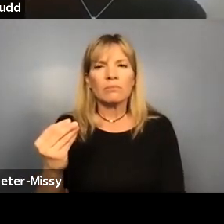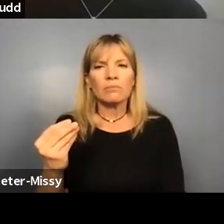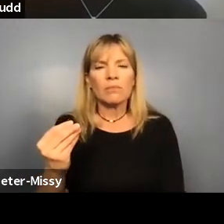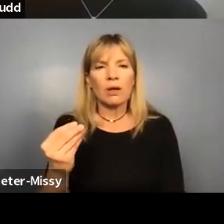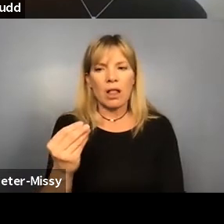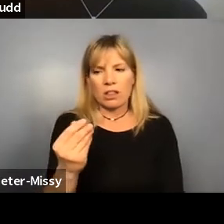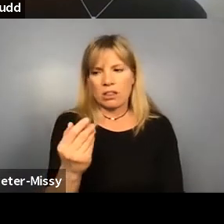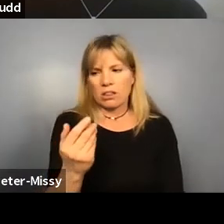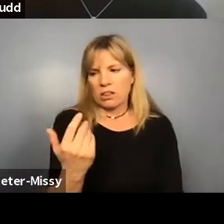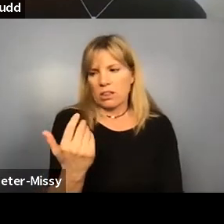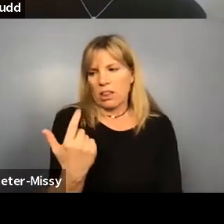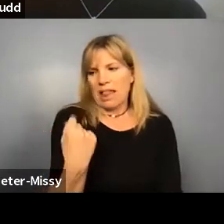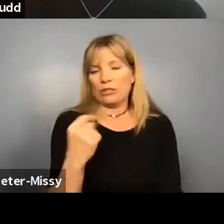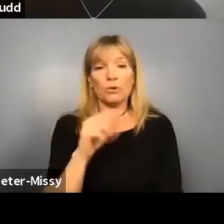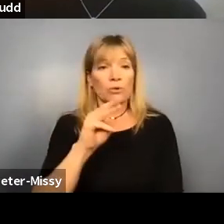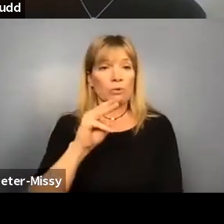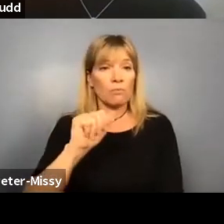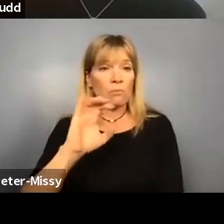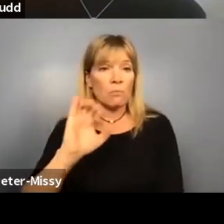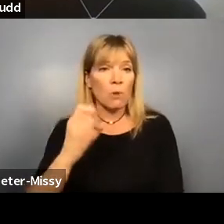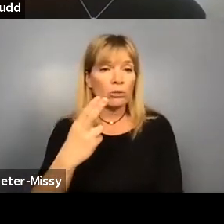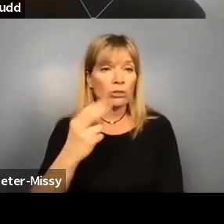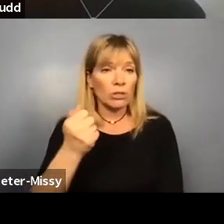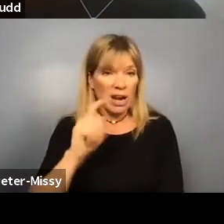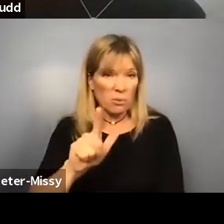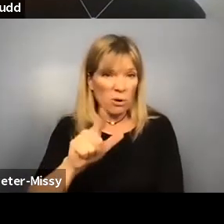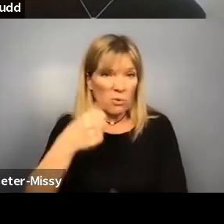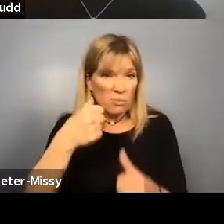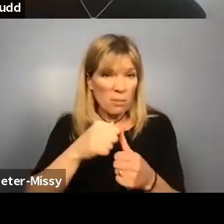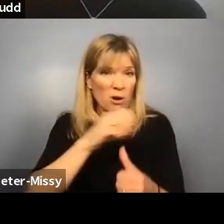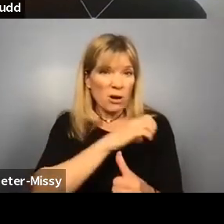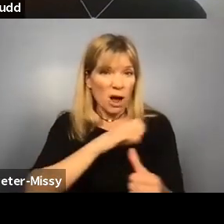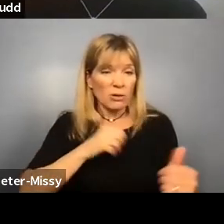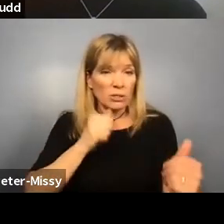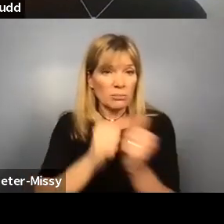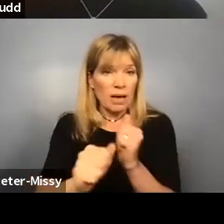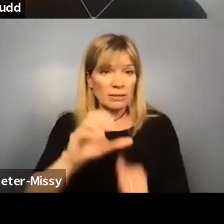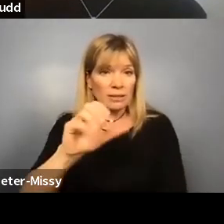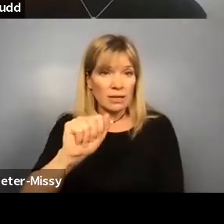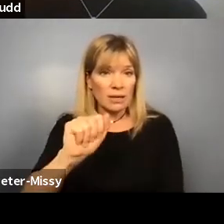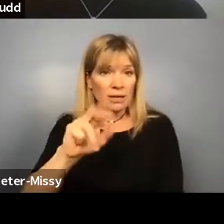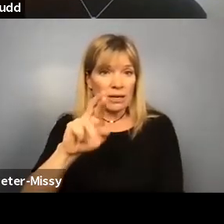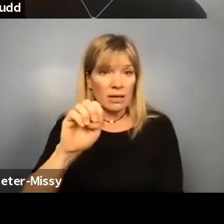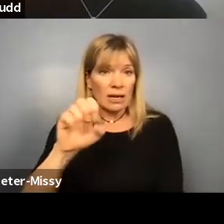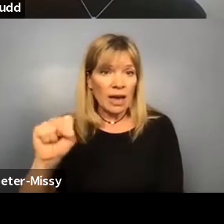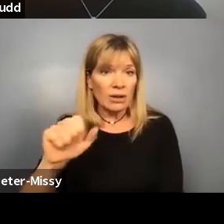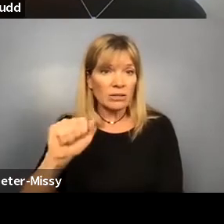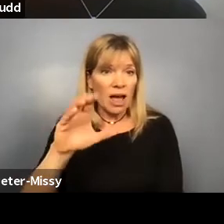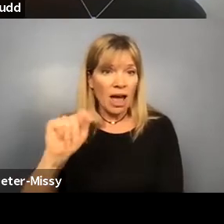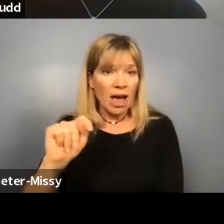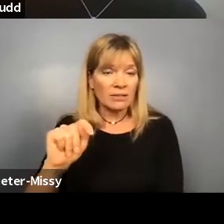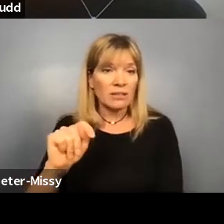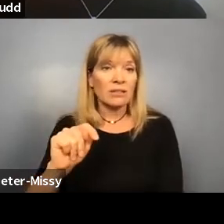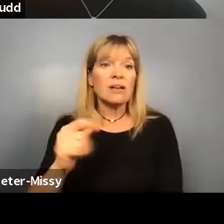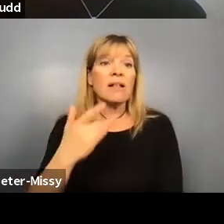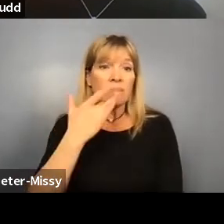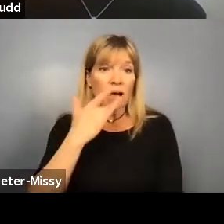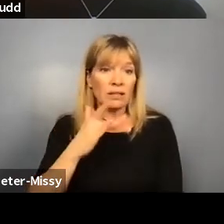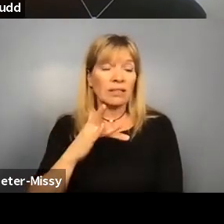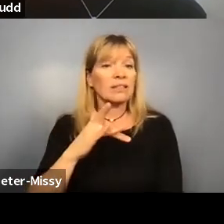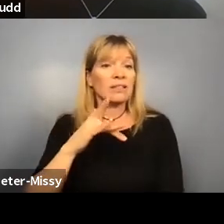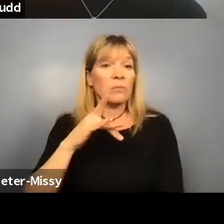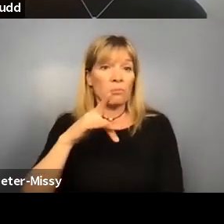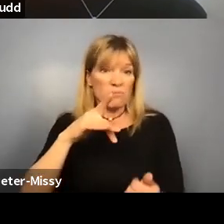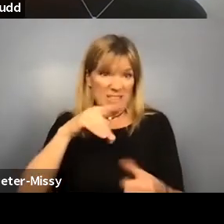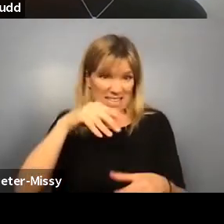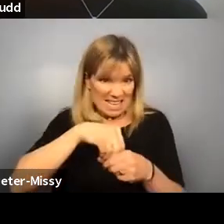last March and April, um, you'll recall Congress passed the CARES Act and included in that bill, fortunately was approximately